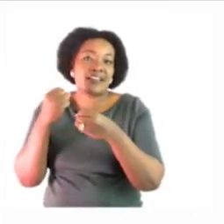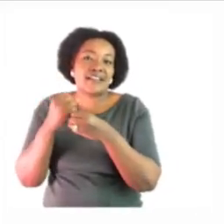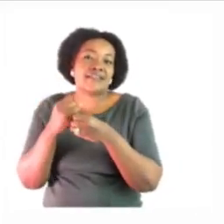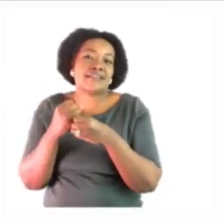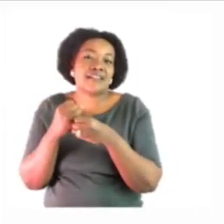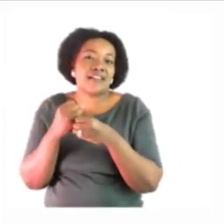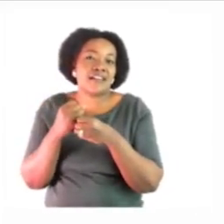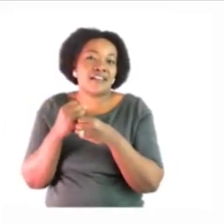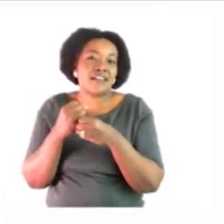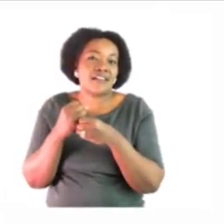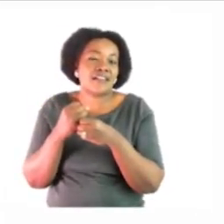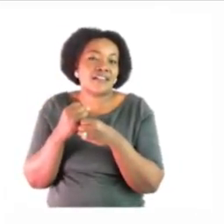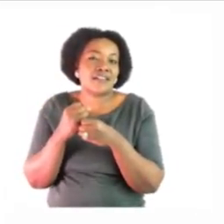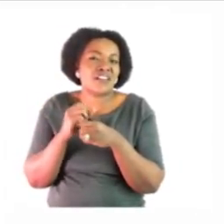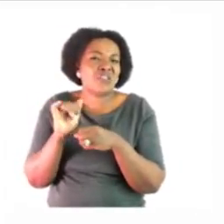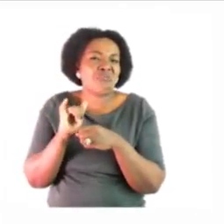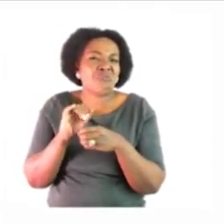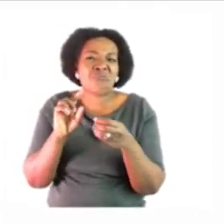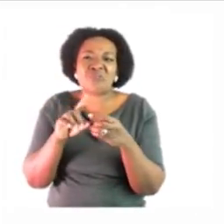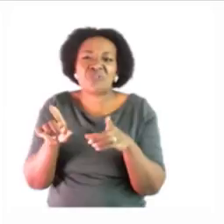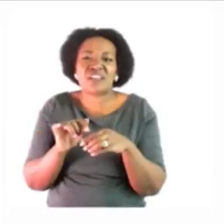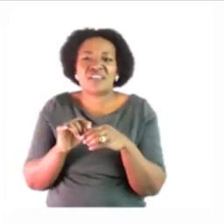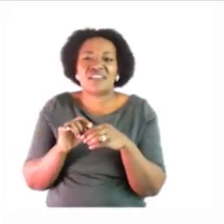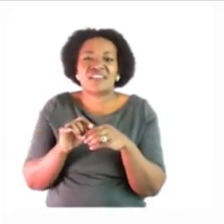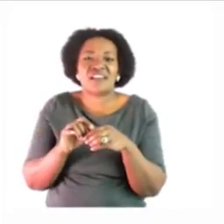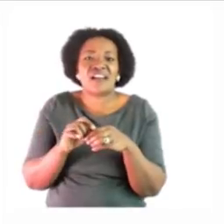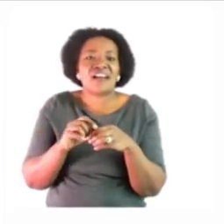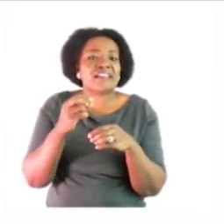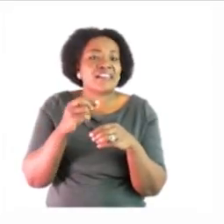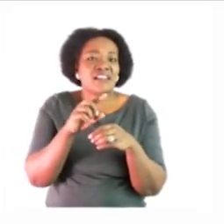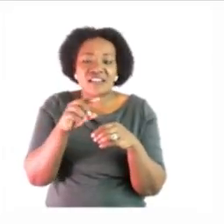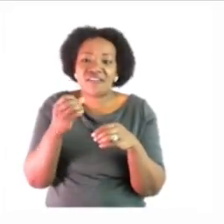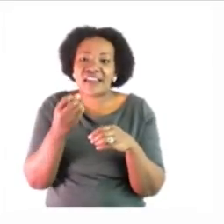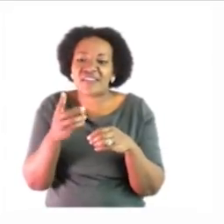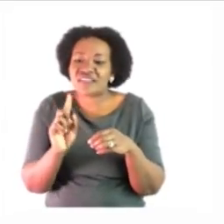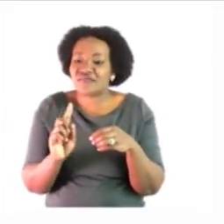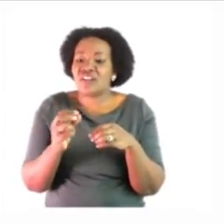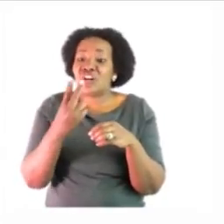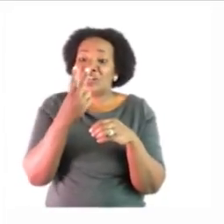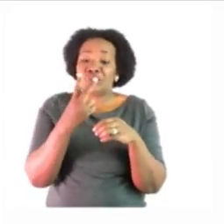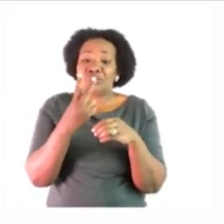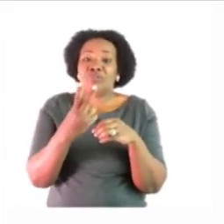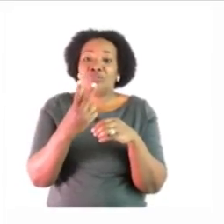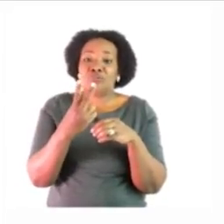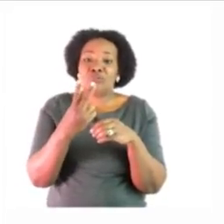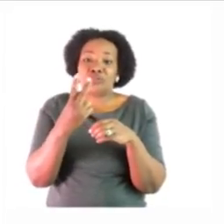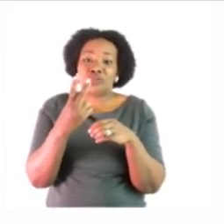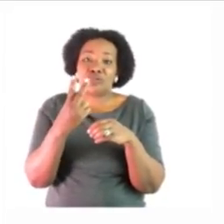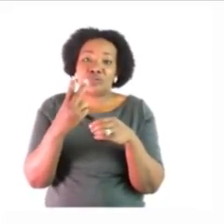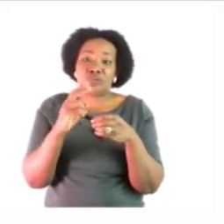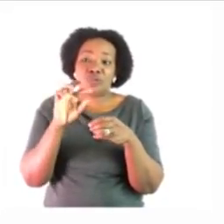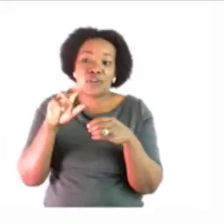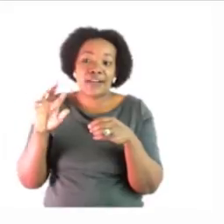which side word do you think will fit there and the hint has been given to you there the word only has two